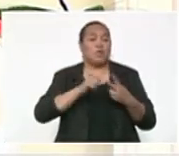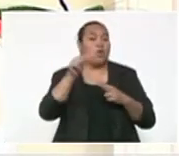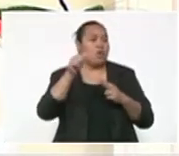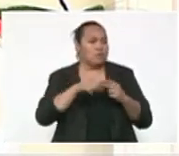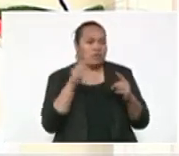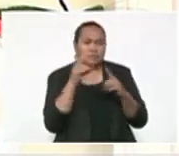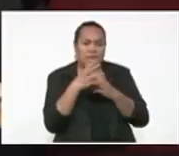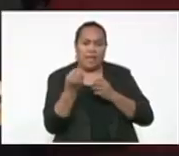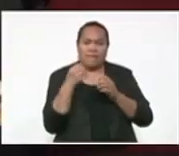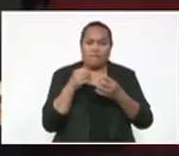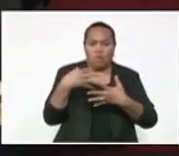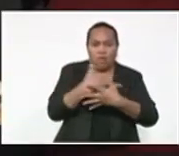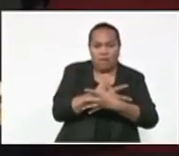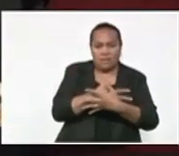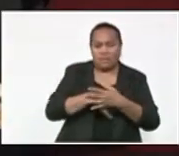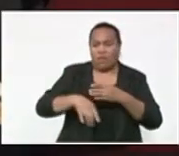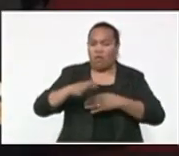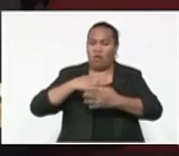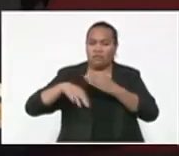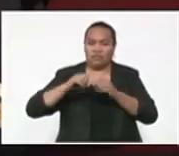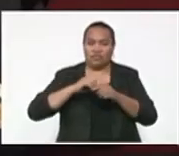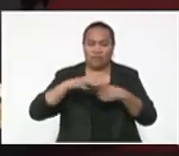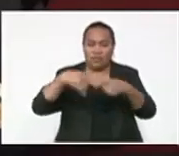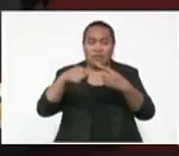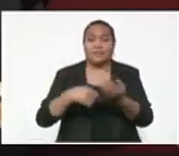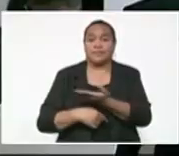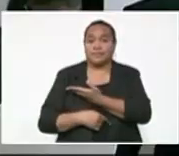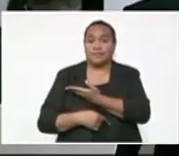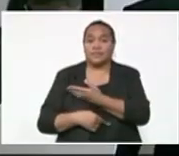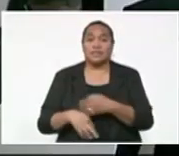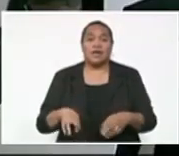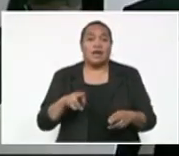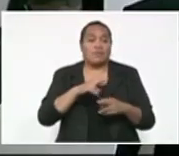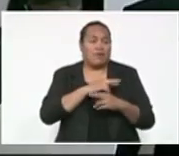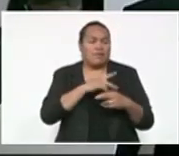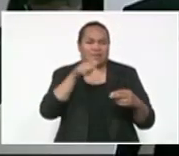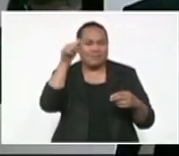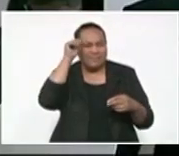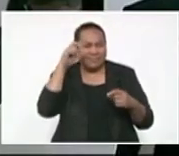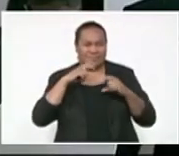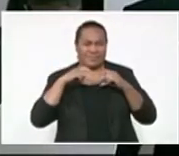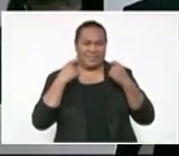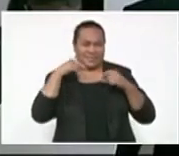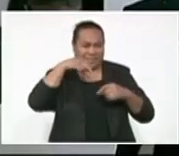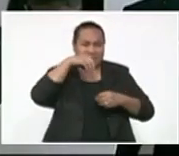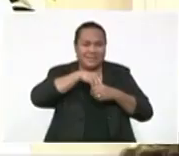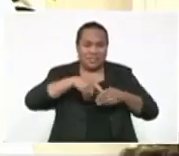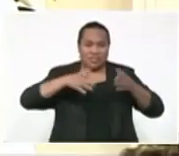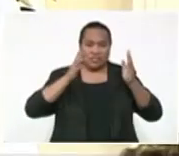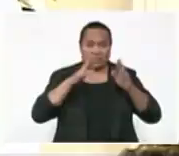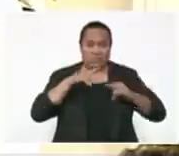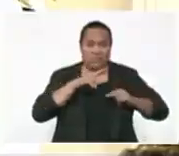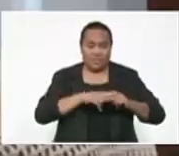all generations. Dean of the Anglican Church, the very Reverend Orisi Vuki conducted the commemoration service,